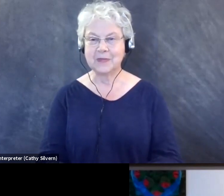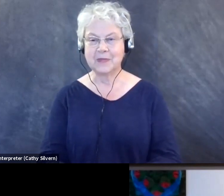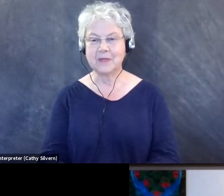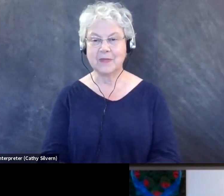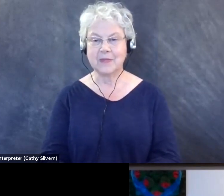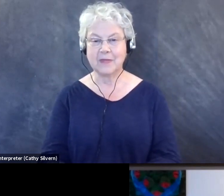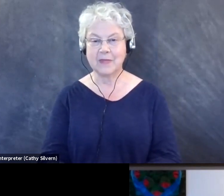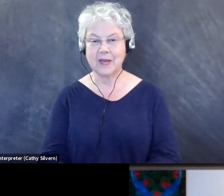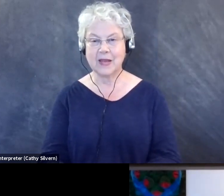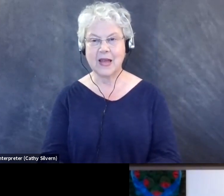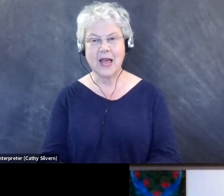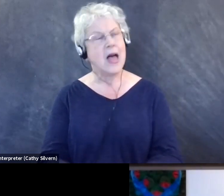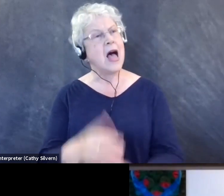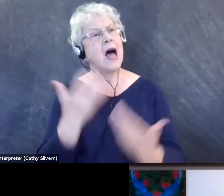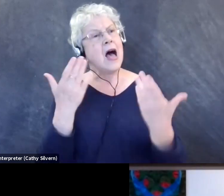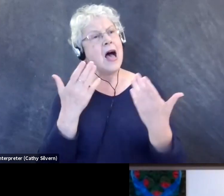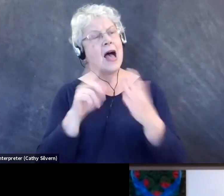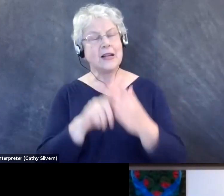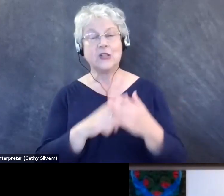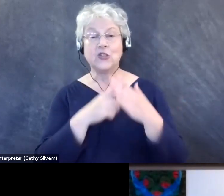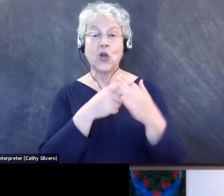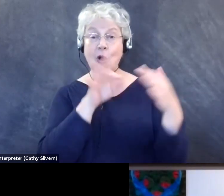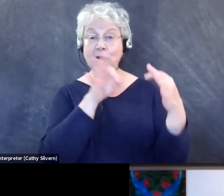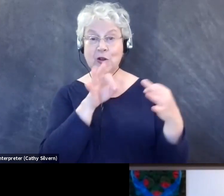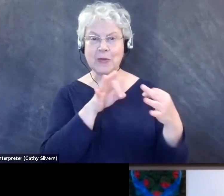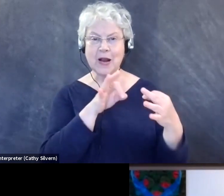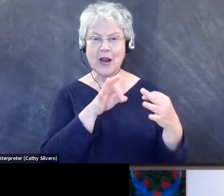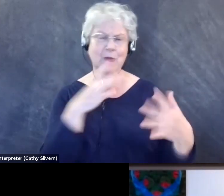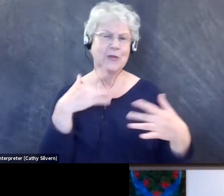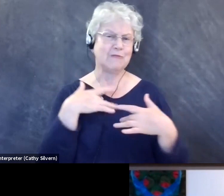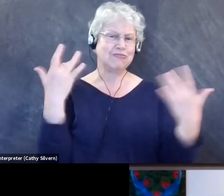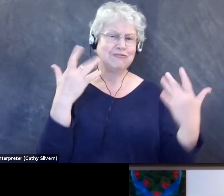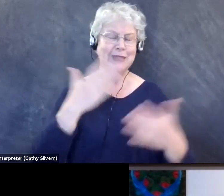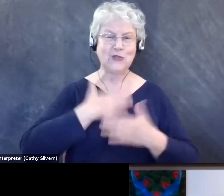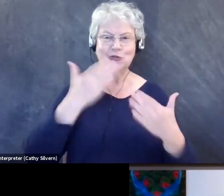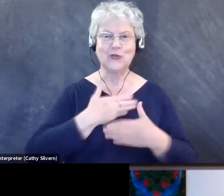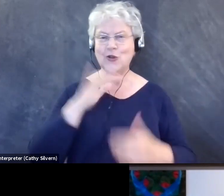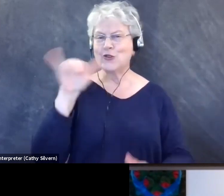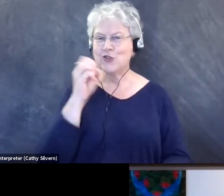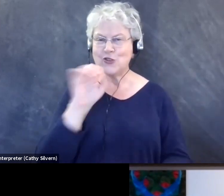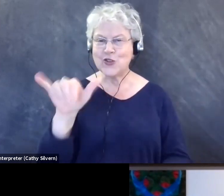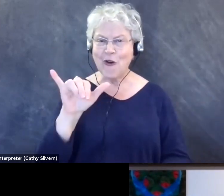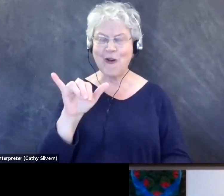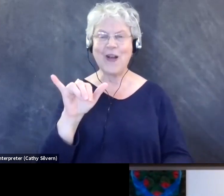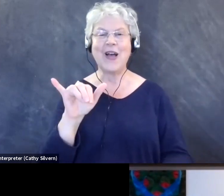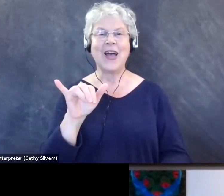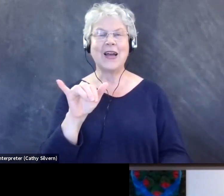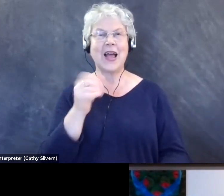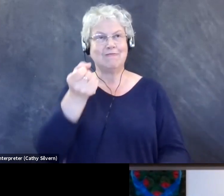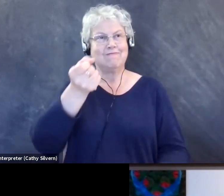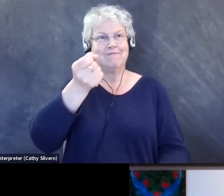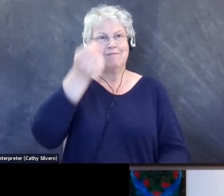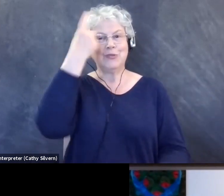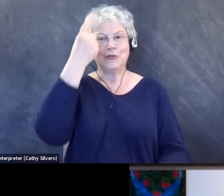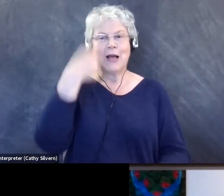Um, I think I might just start with the joy, the moment when I realized that I